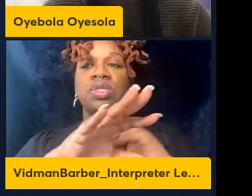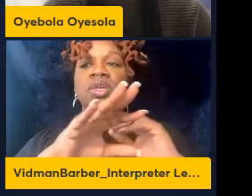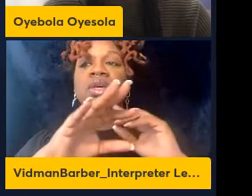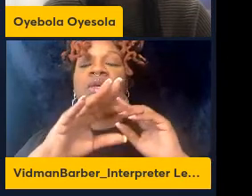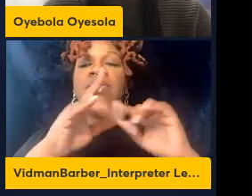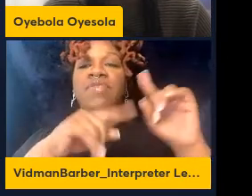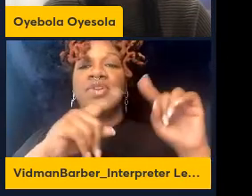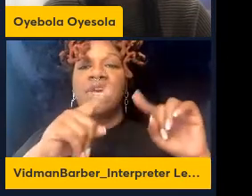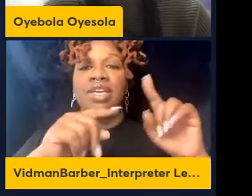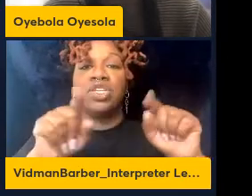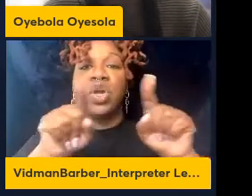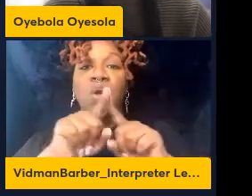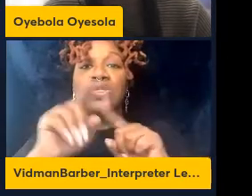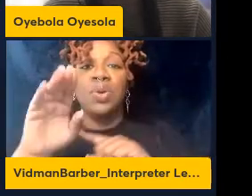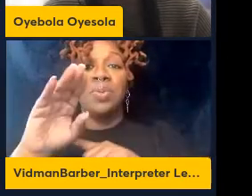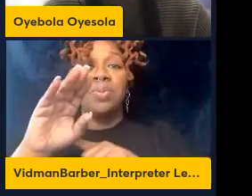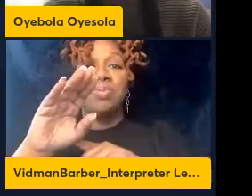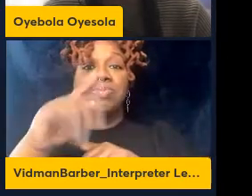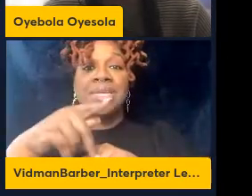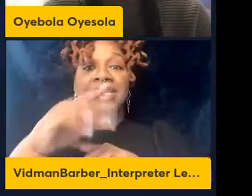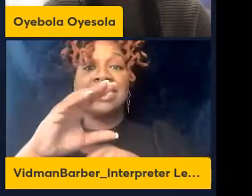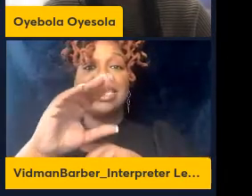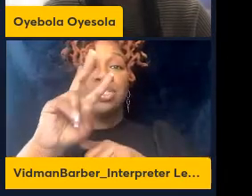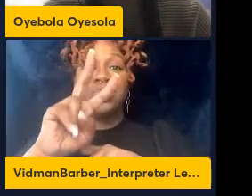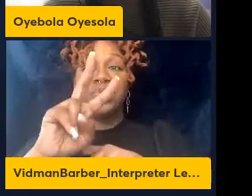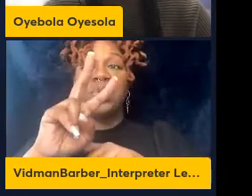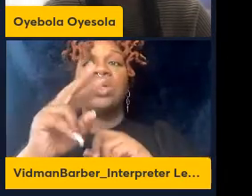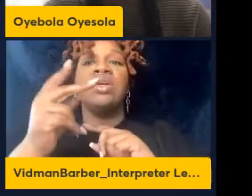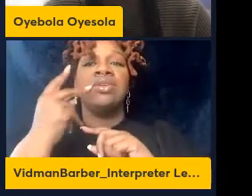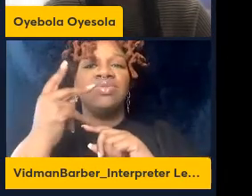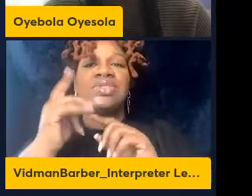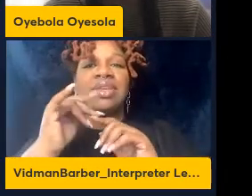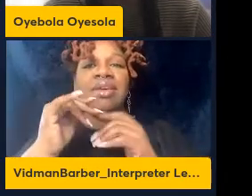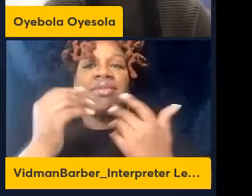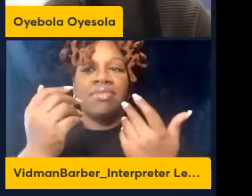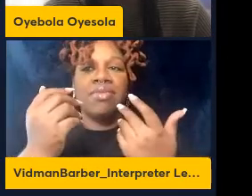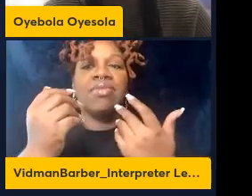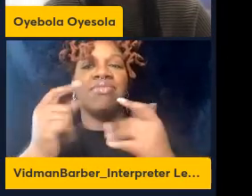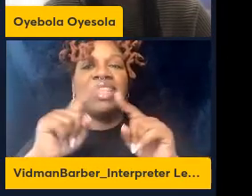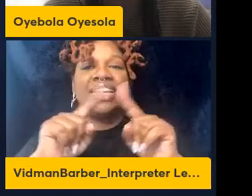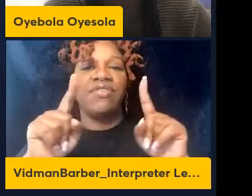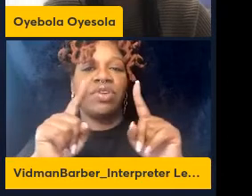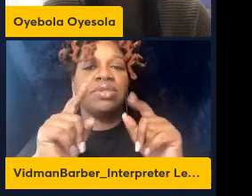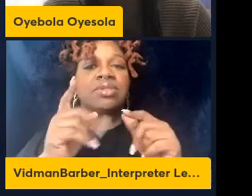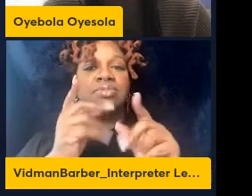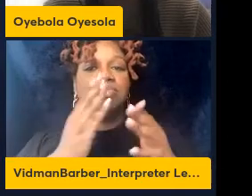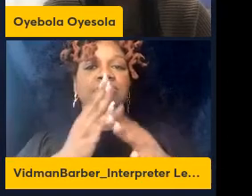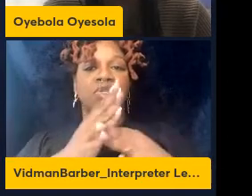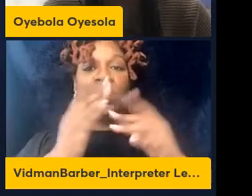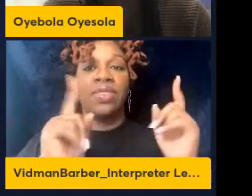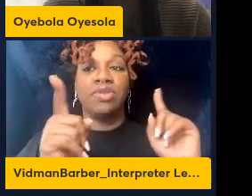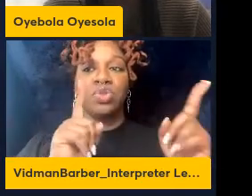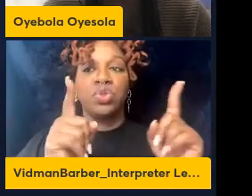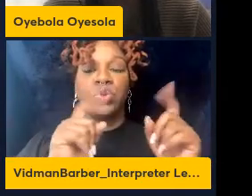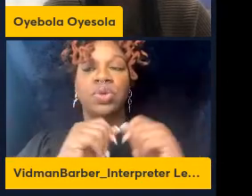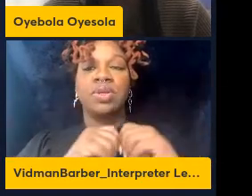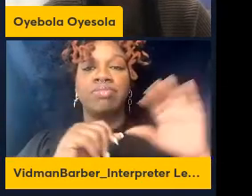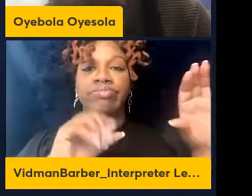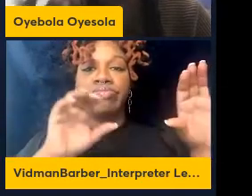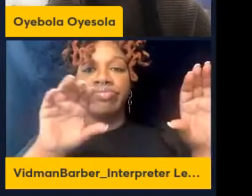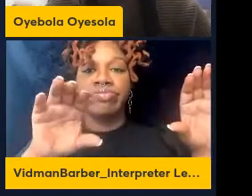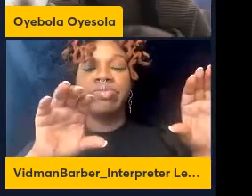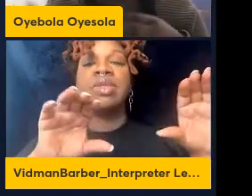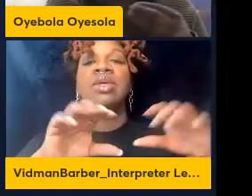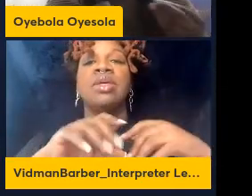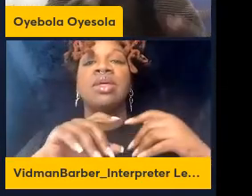and on PC2 you also see a significant difference as well but this is what when I